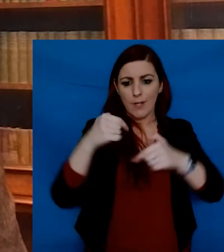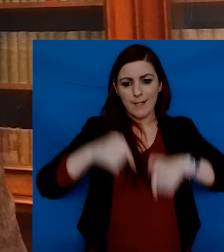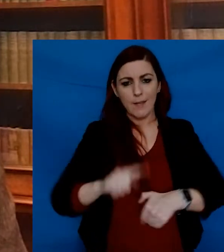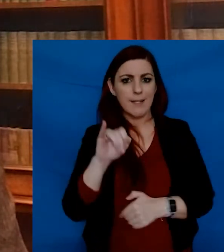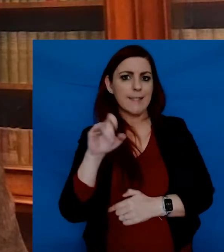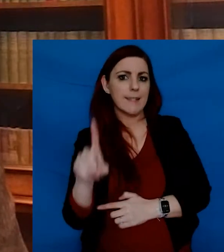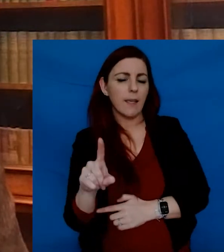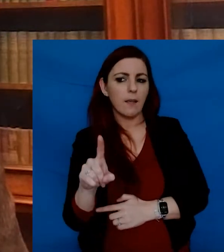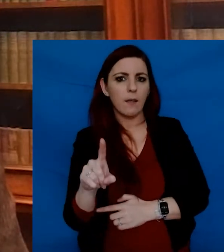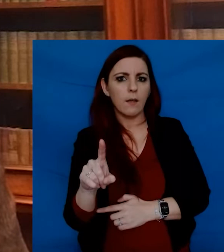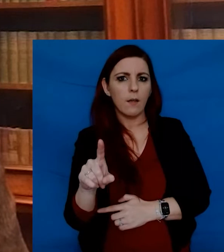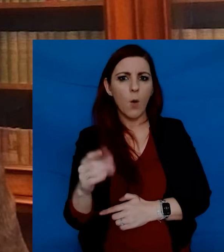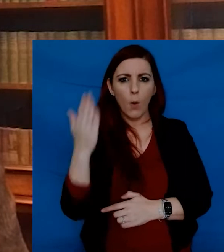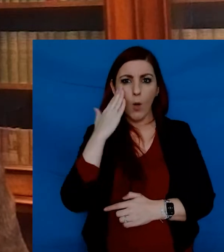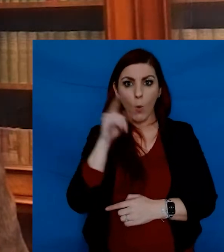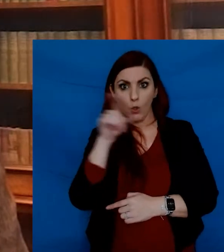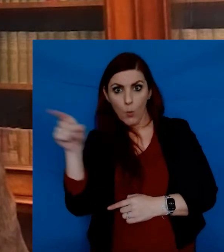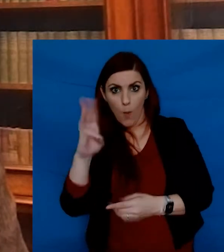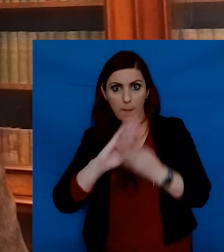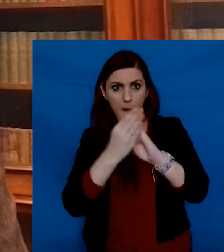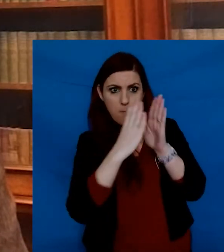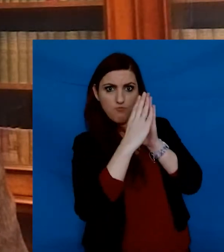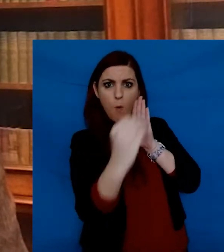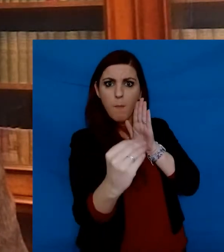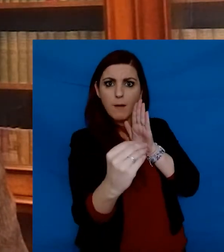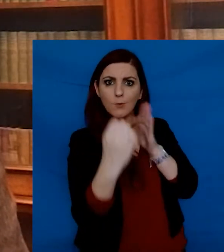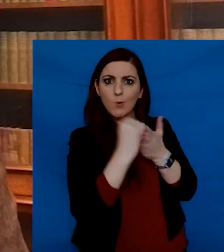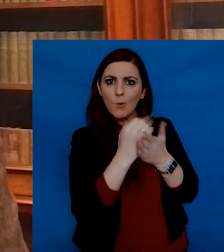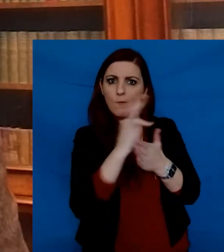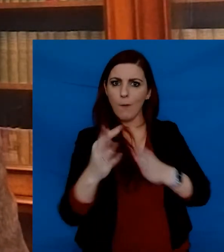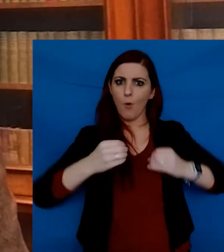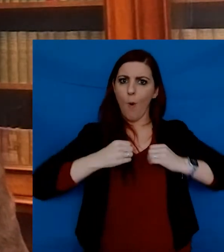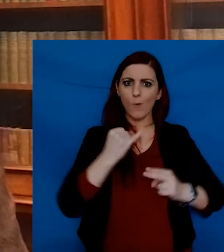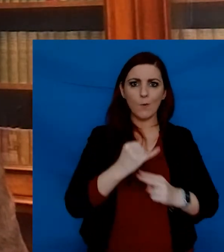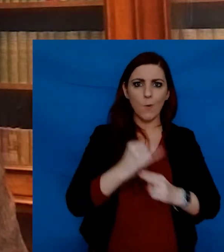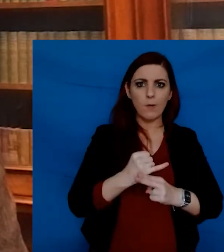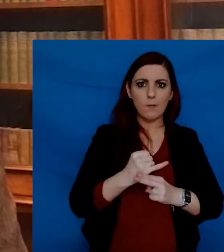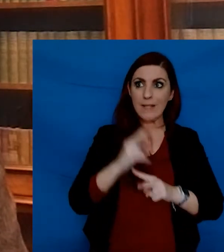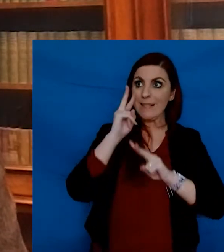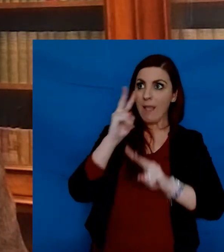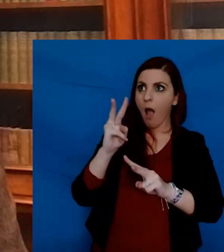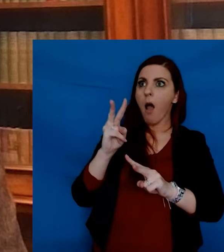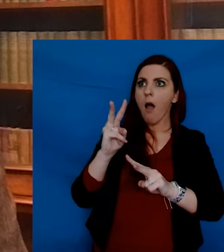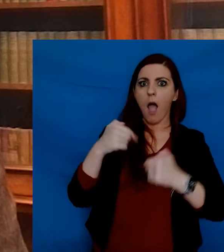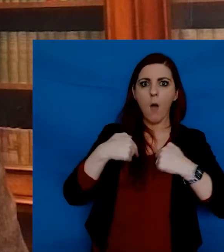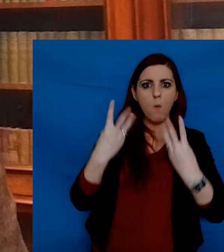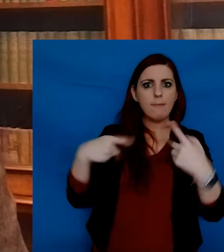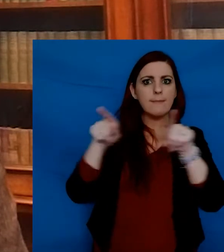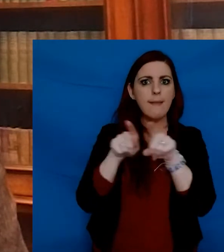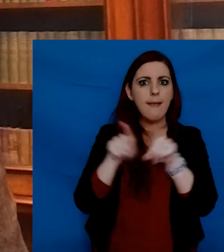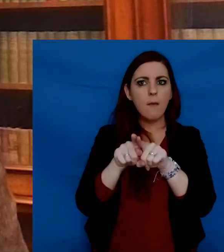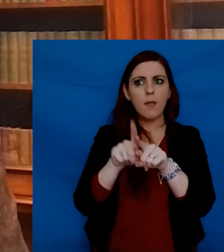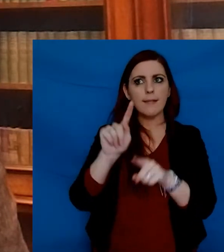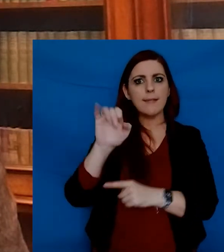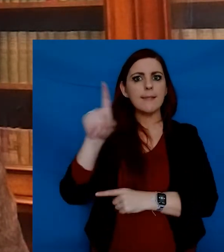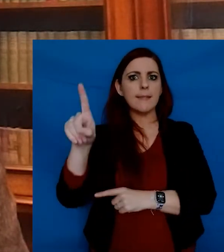here at Trinity. We know that your example will serve as an inspiration to students who come after you in your secondary schools, letting